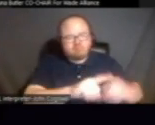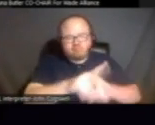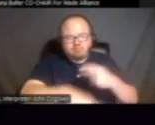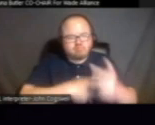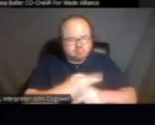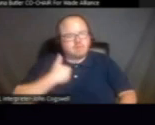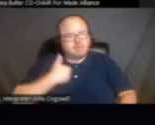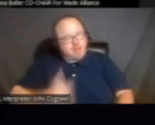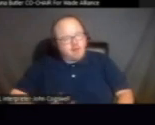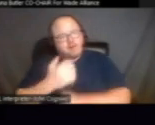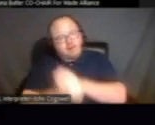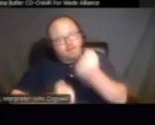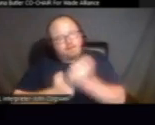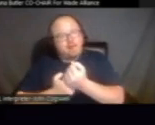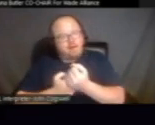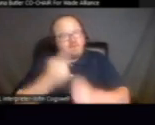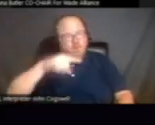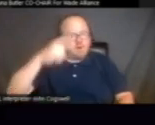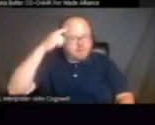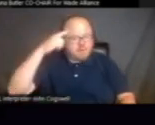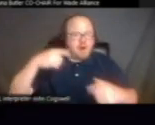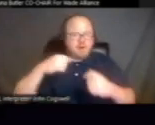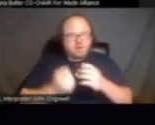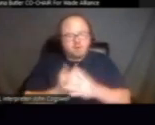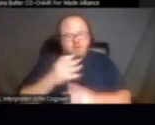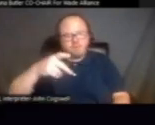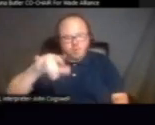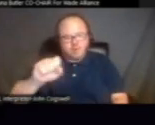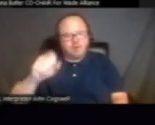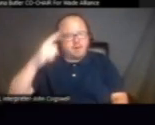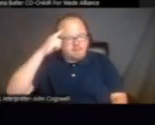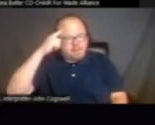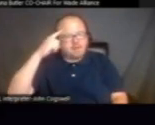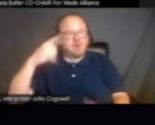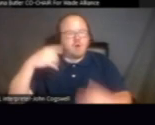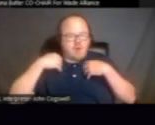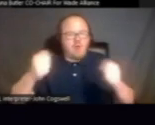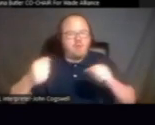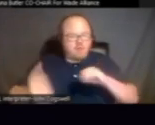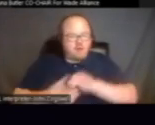am an ambassador for MindSprings Mental Health Alliance. I serve as co-chair for